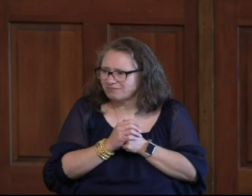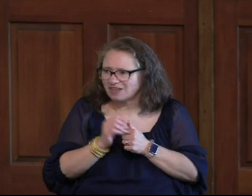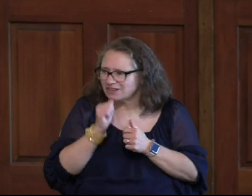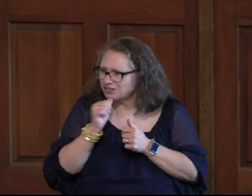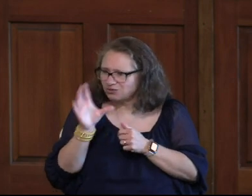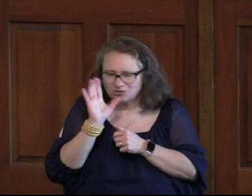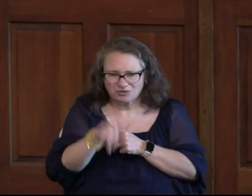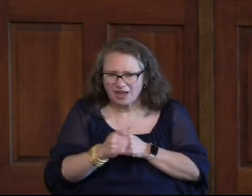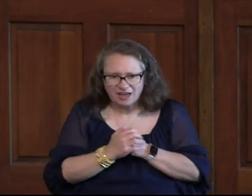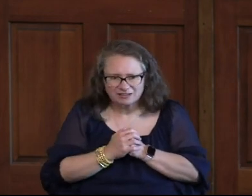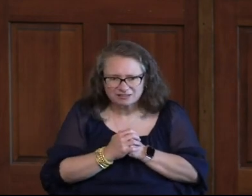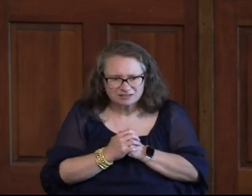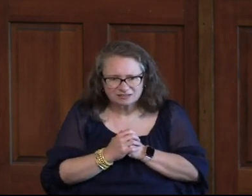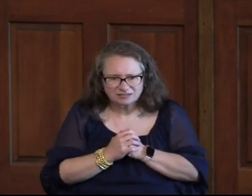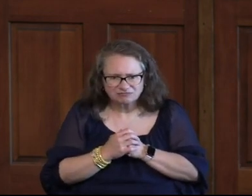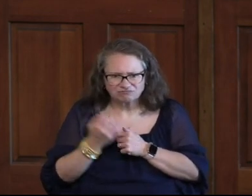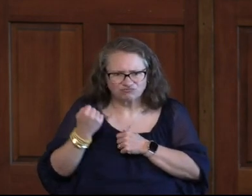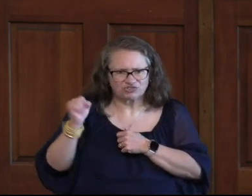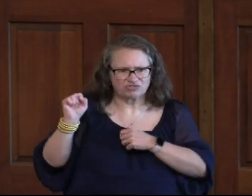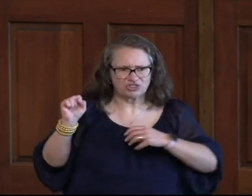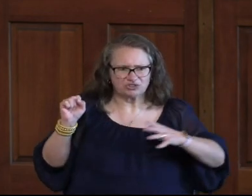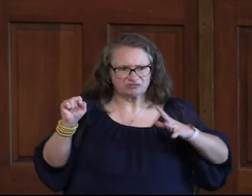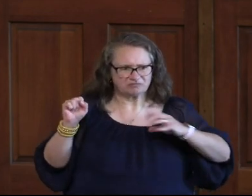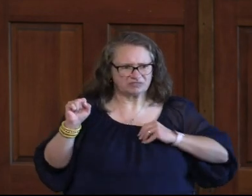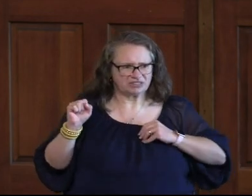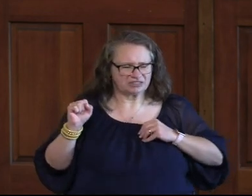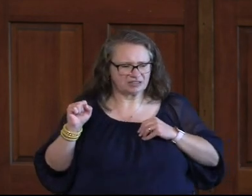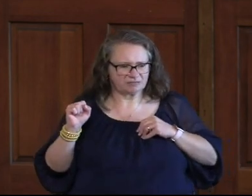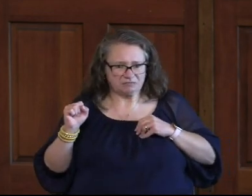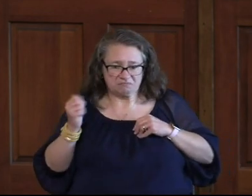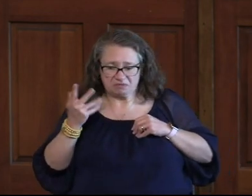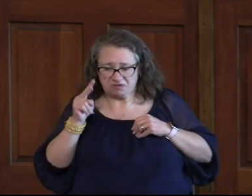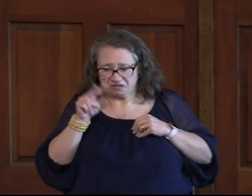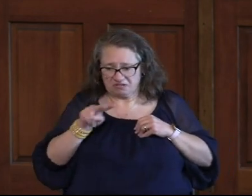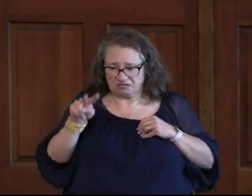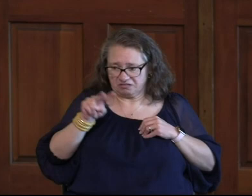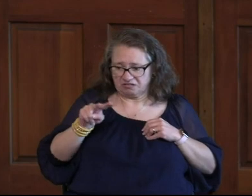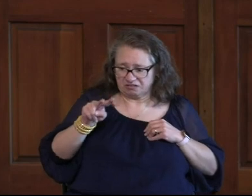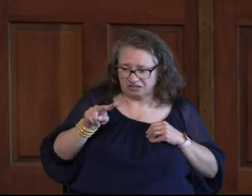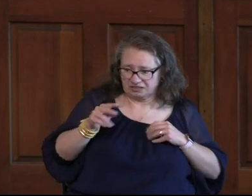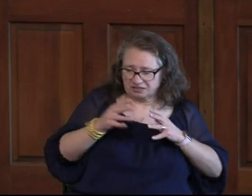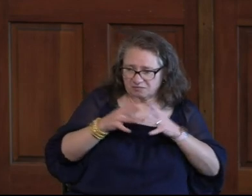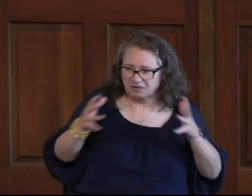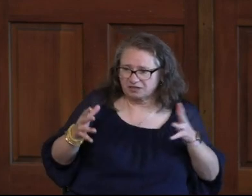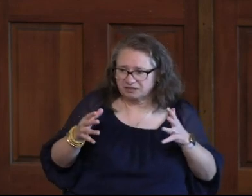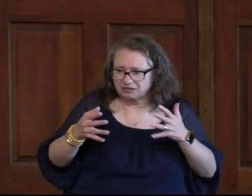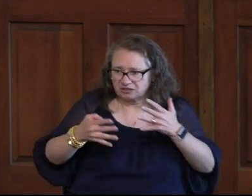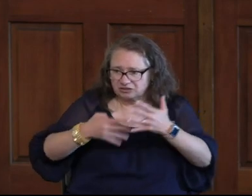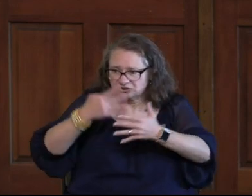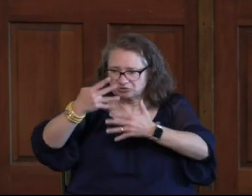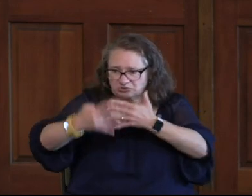Don't Do It Refuse To Do It Maybe You Just Don't Need To Look That Mess So Much Don't